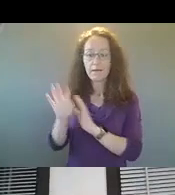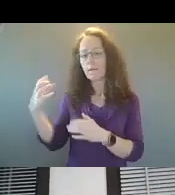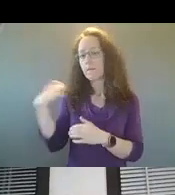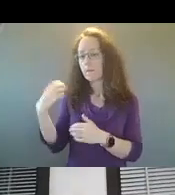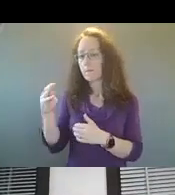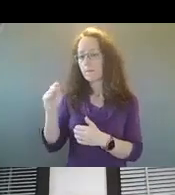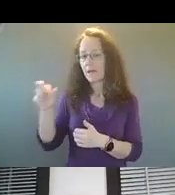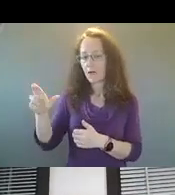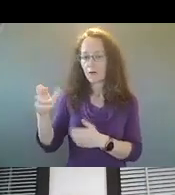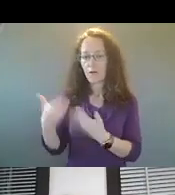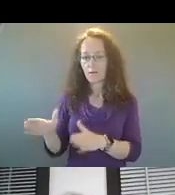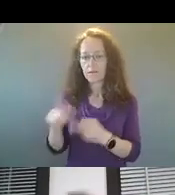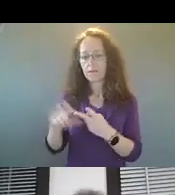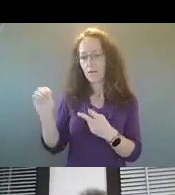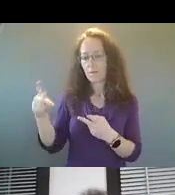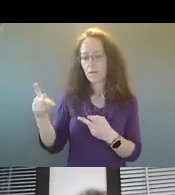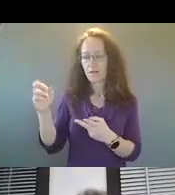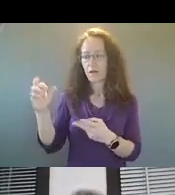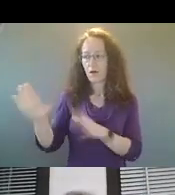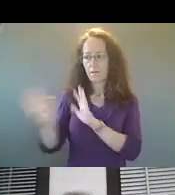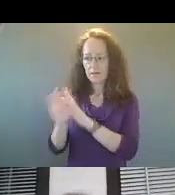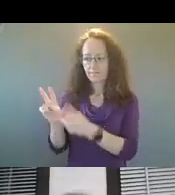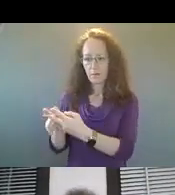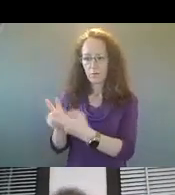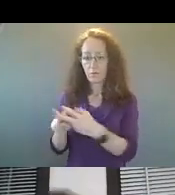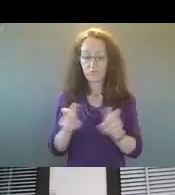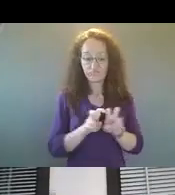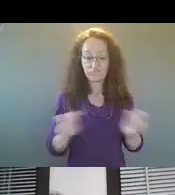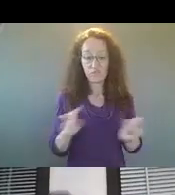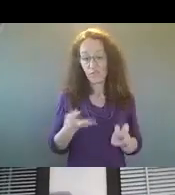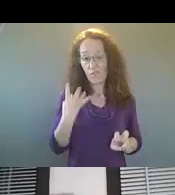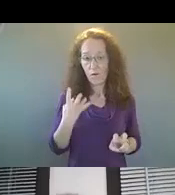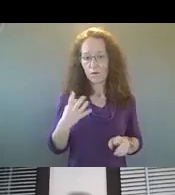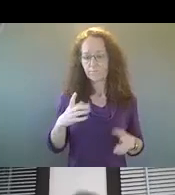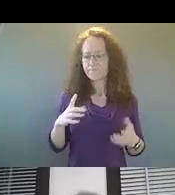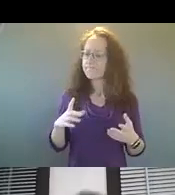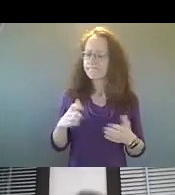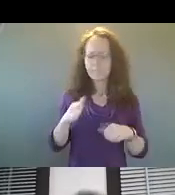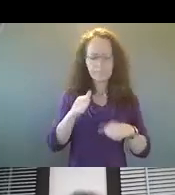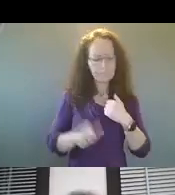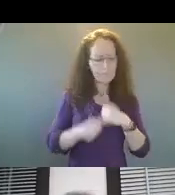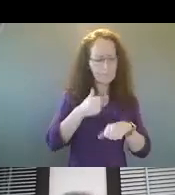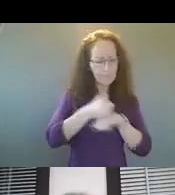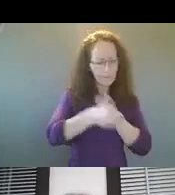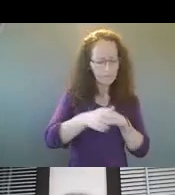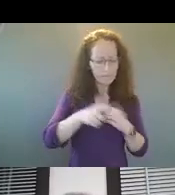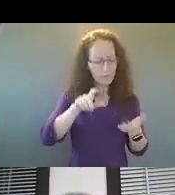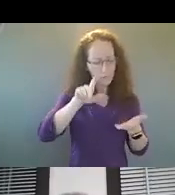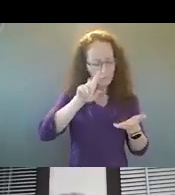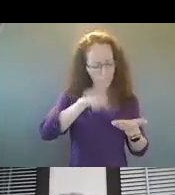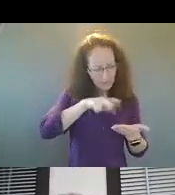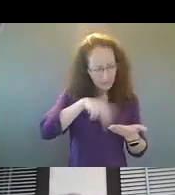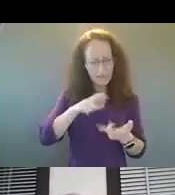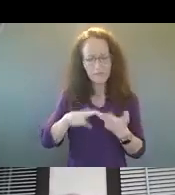So these two, these four panelist members review the investigation, review the allegations, and they make a determination on, on the, um,